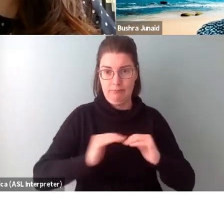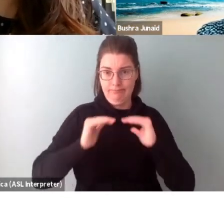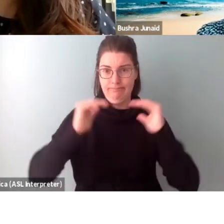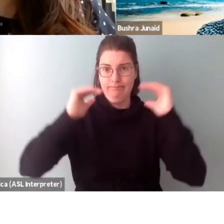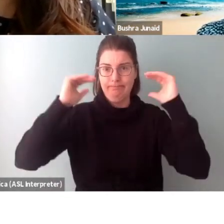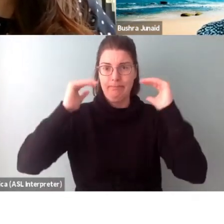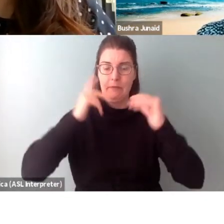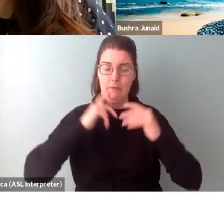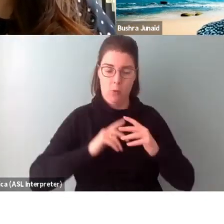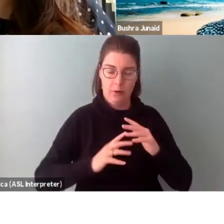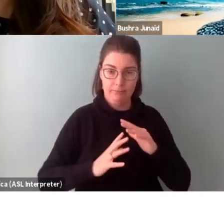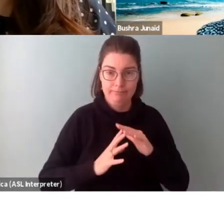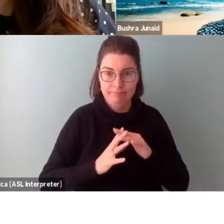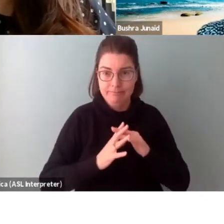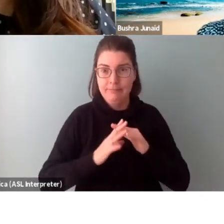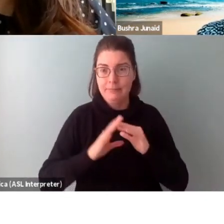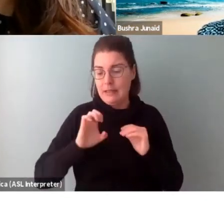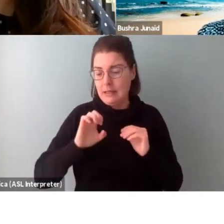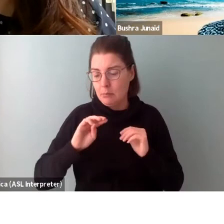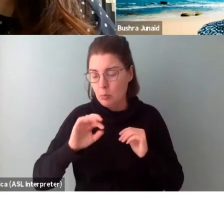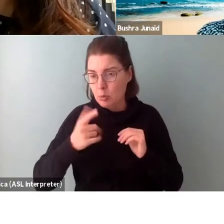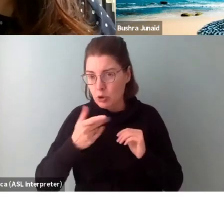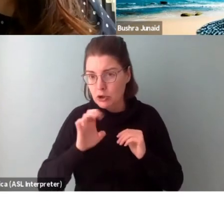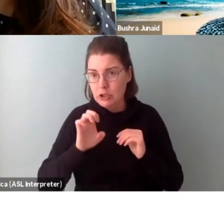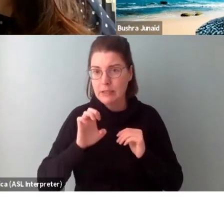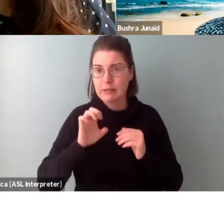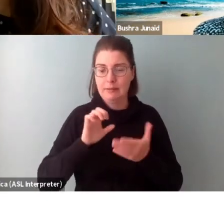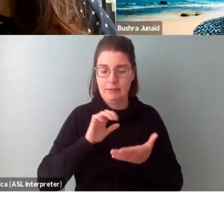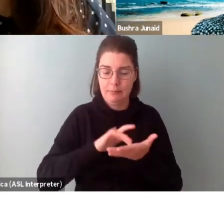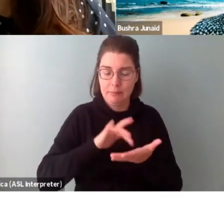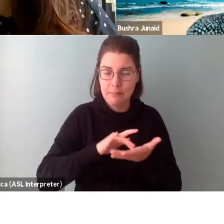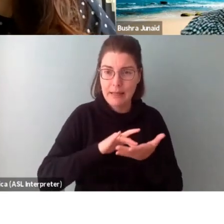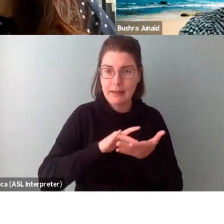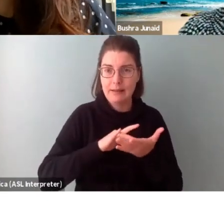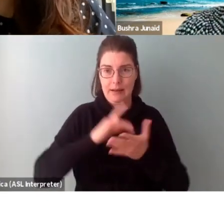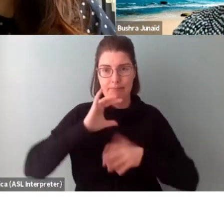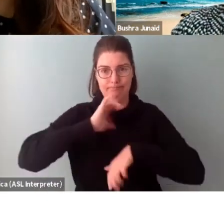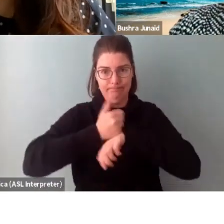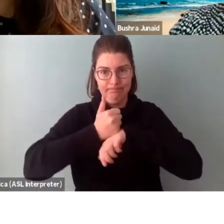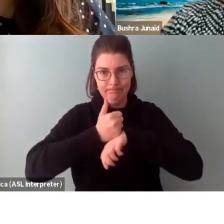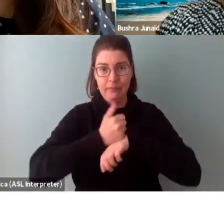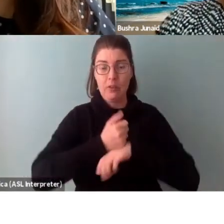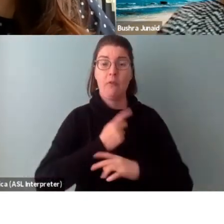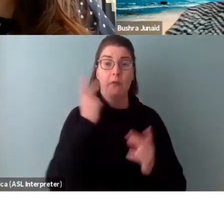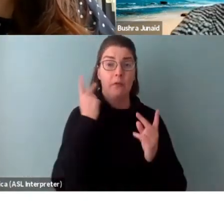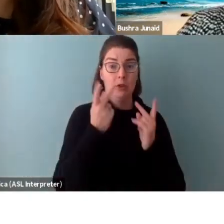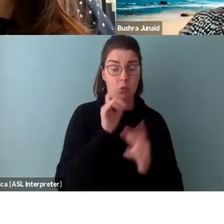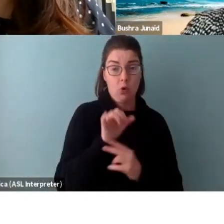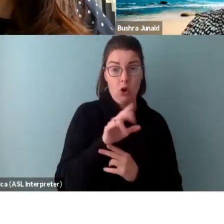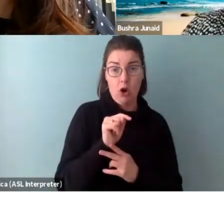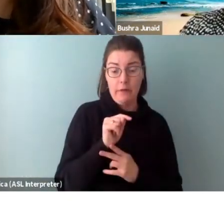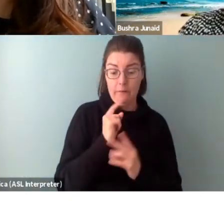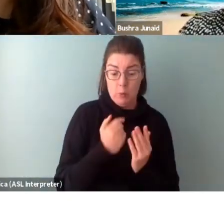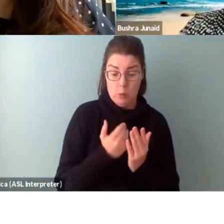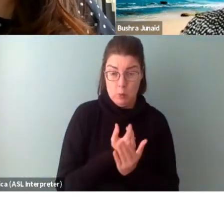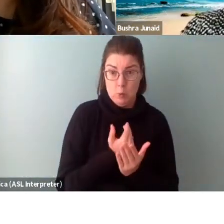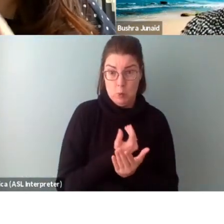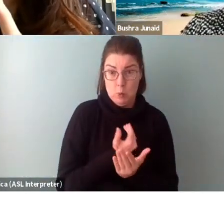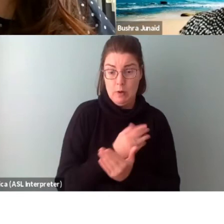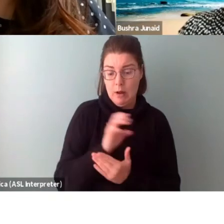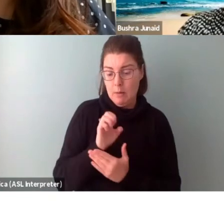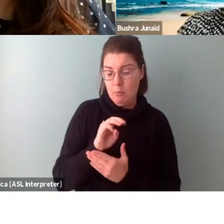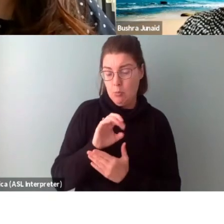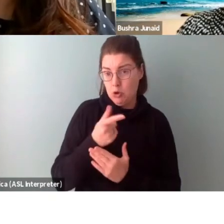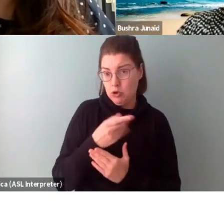of emerging mid-career and established. In the visual artist program, I'll note that we say for emerging artists, it's